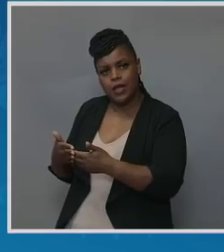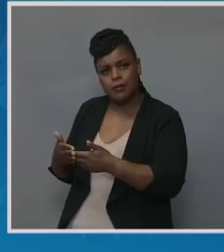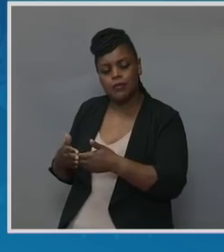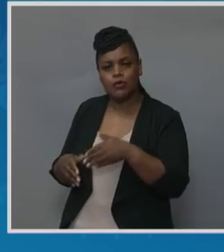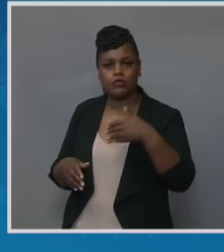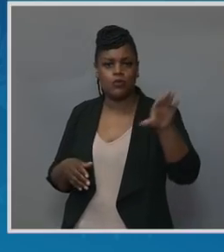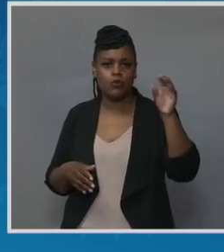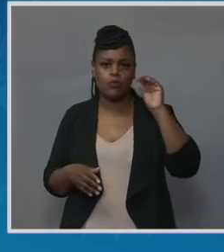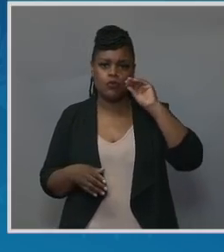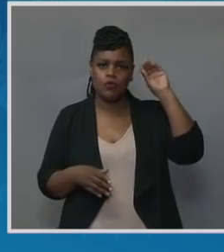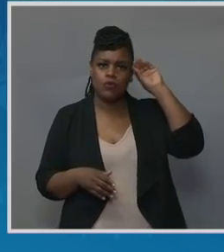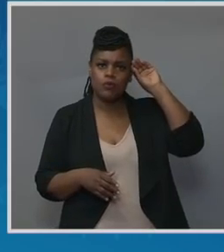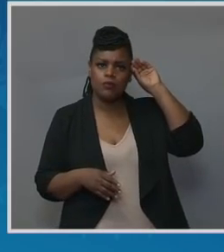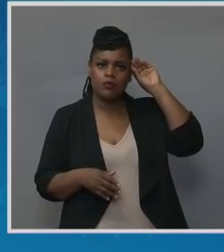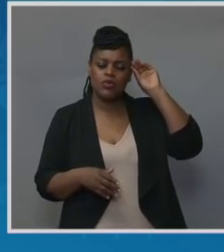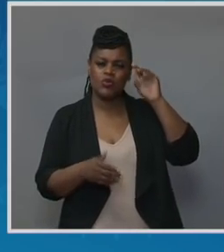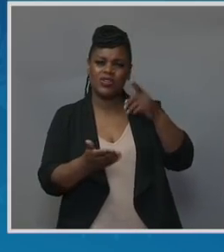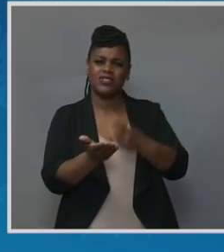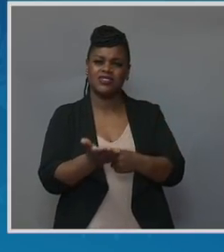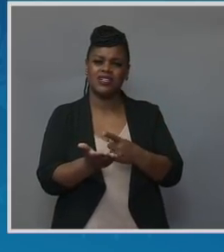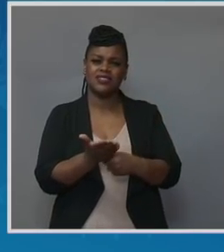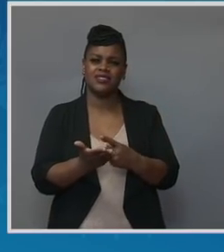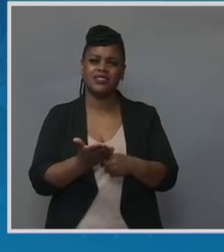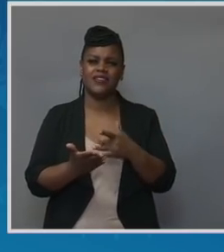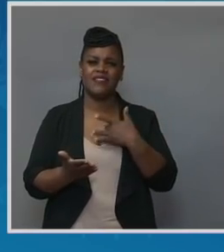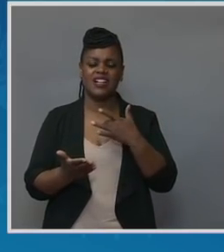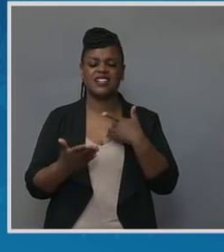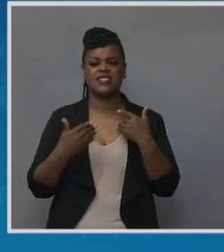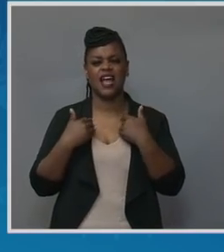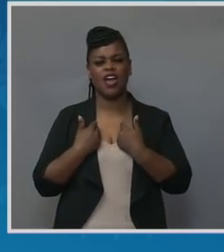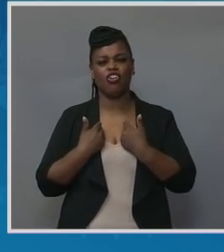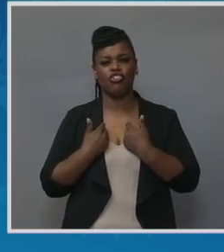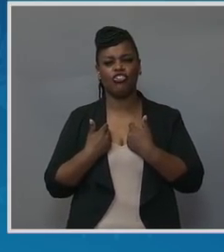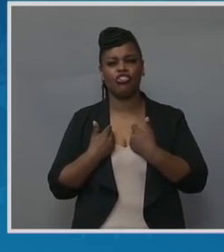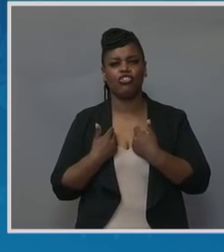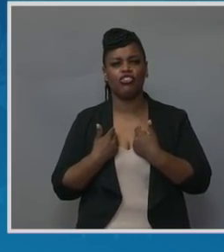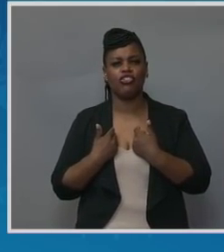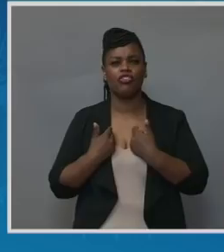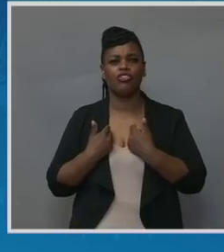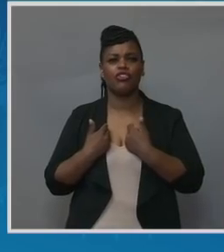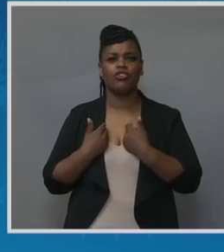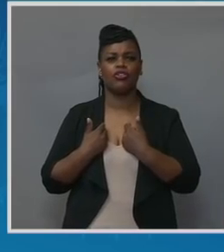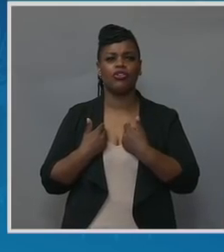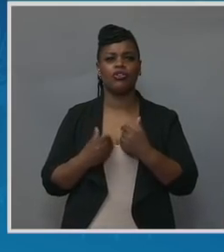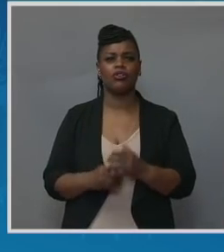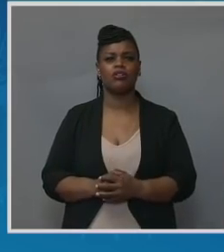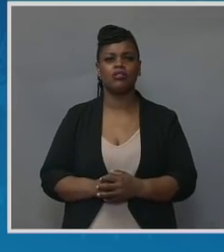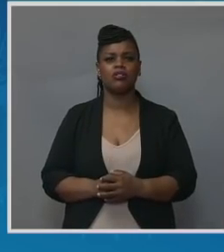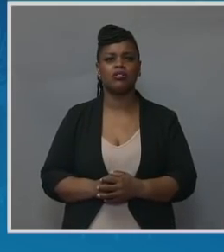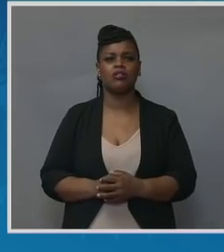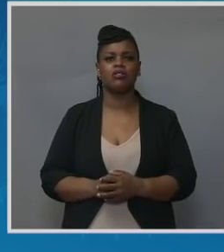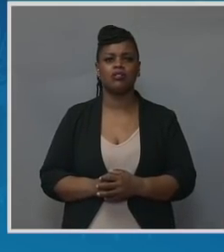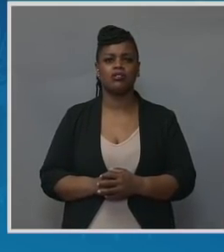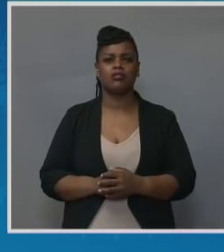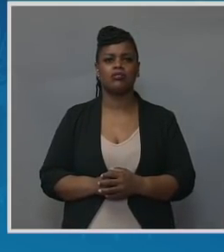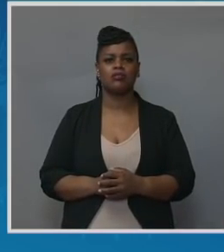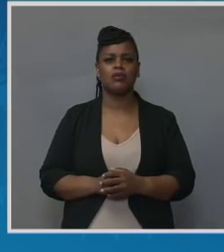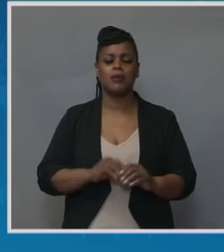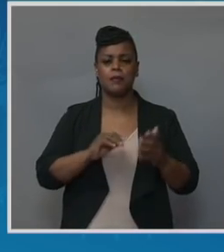tired between the pumping every three hours and having to go to the NACU every day to see the baby.